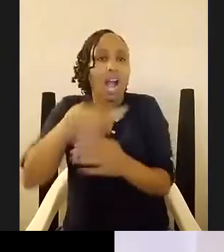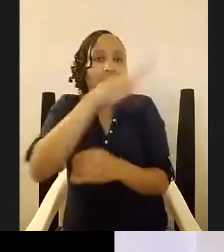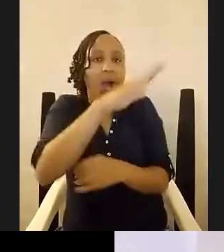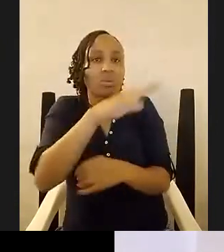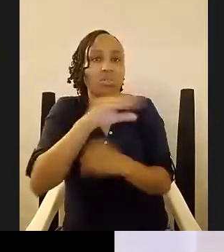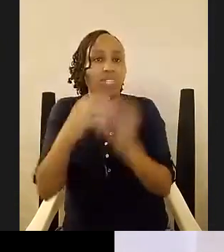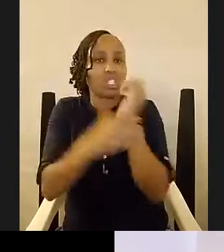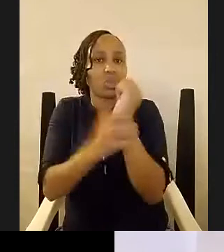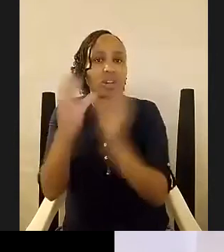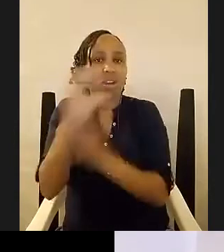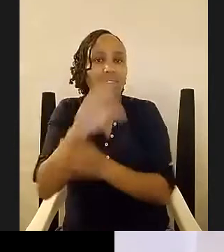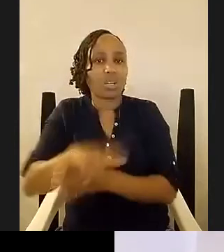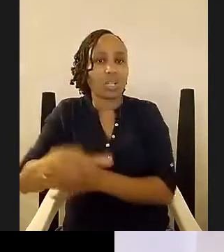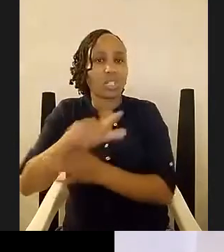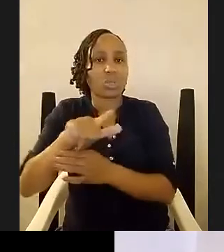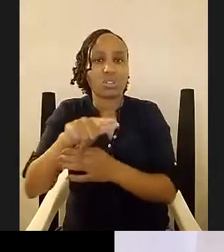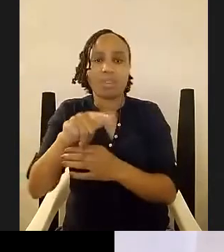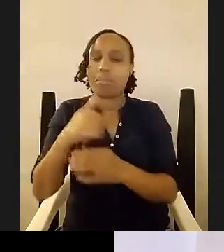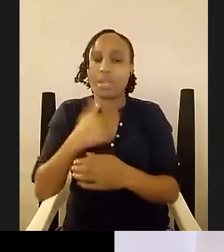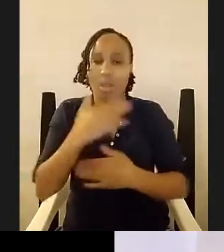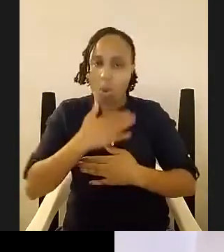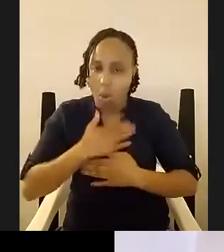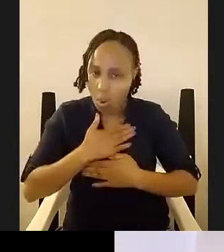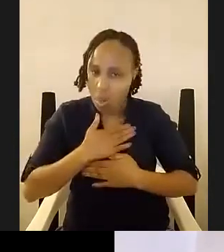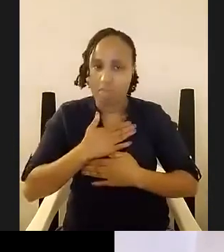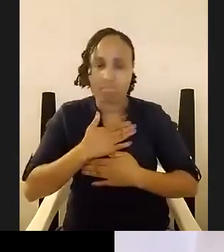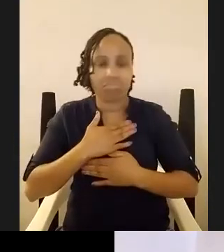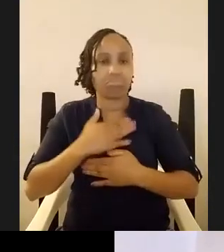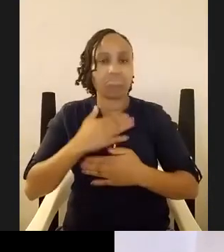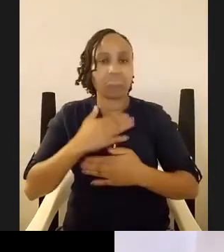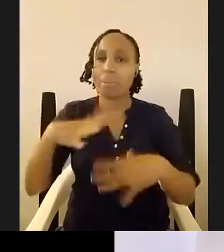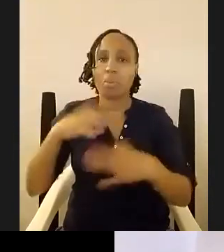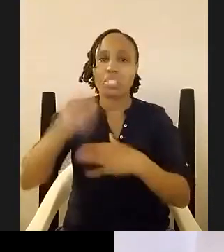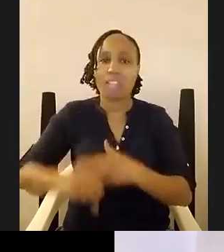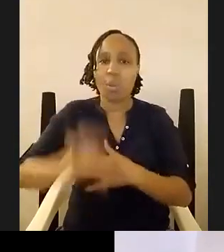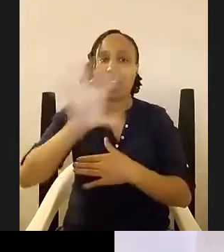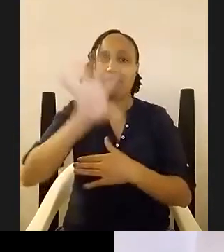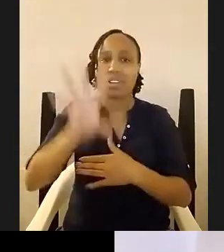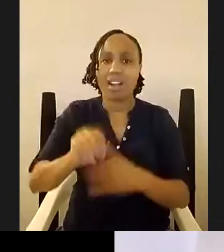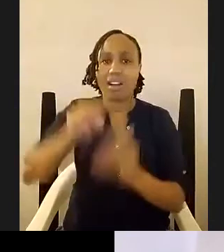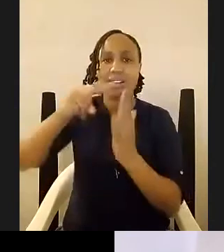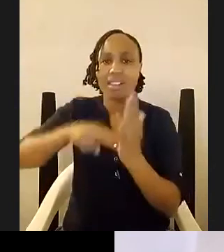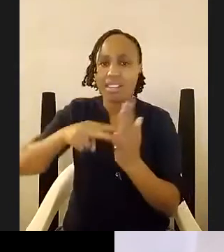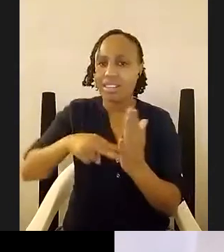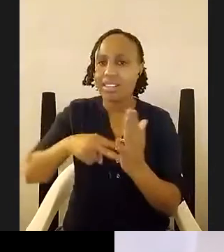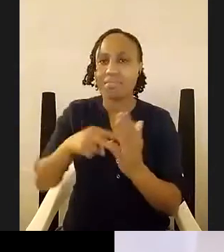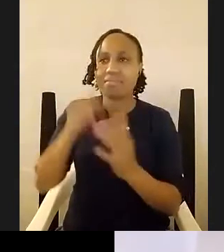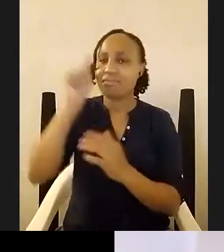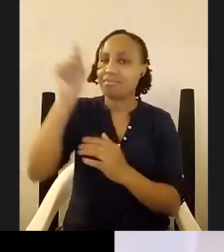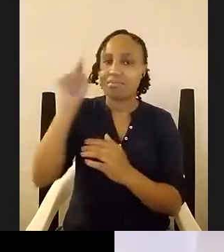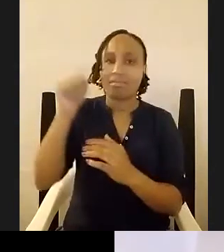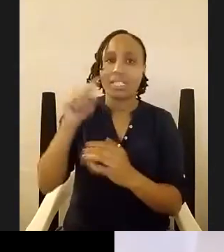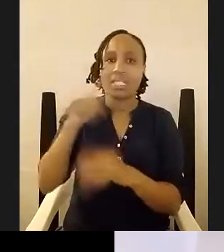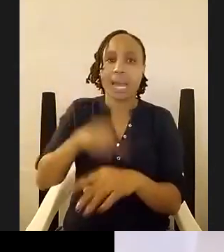very very happy and very honored to have my work being read in south africa in select parts of sadik and when it was picked up by the american